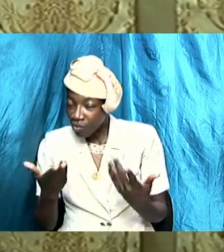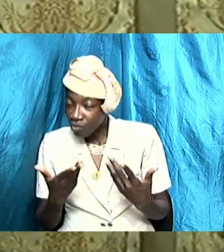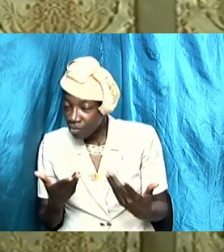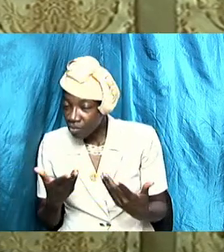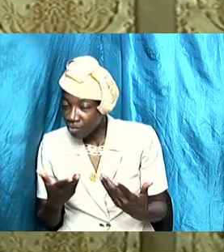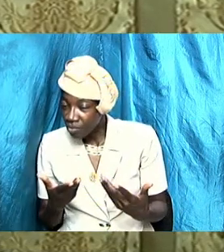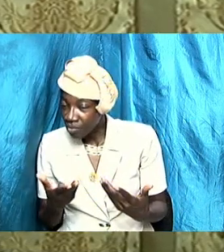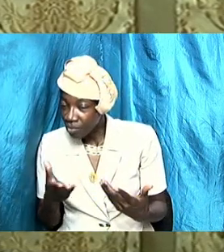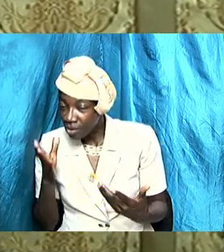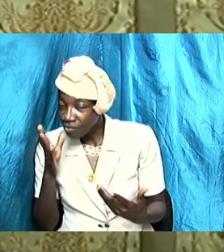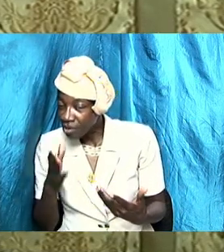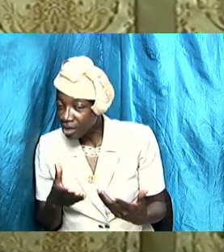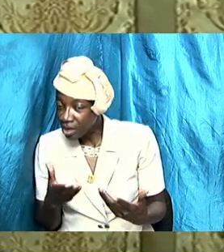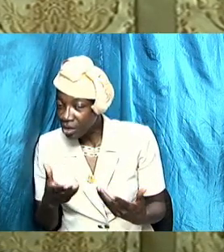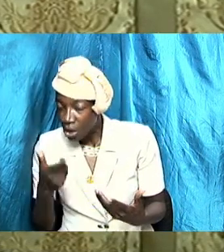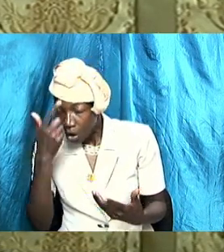now